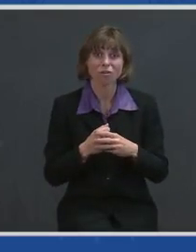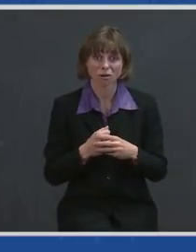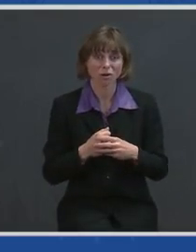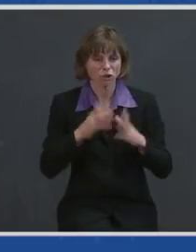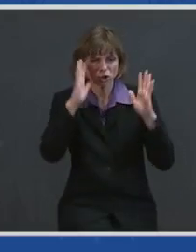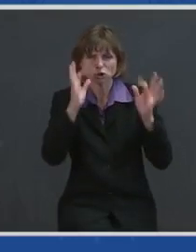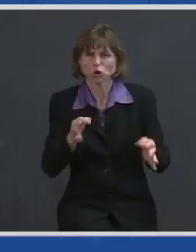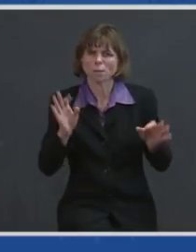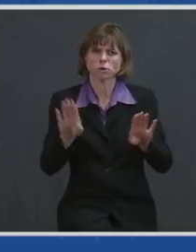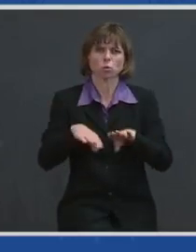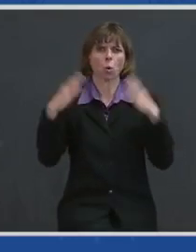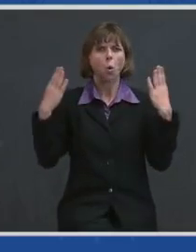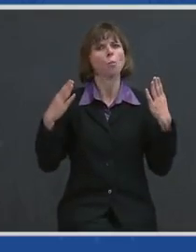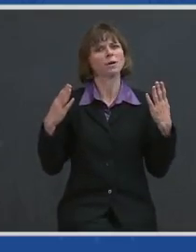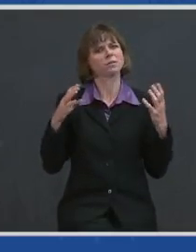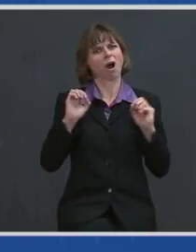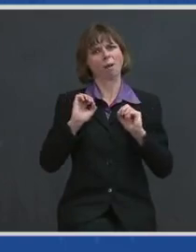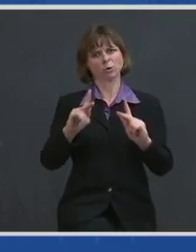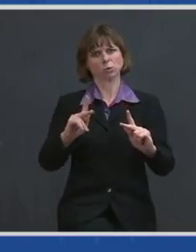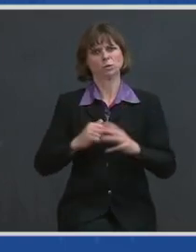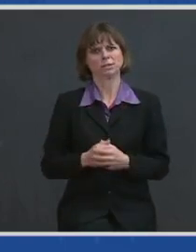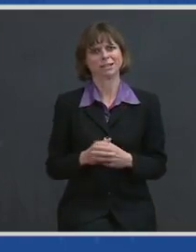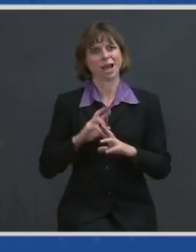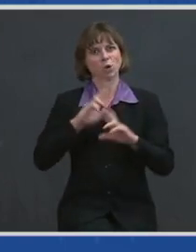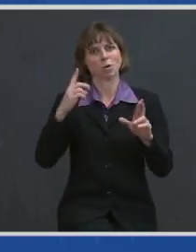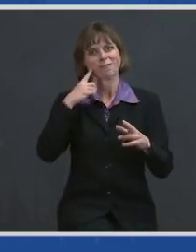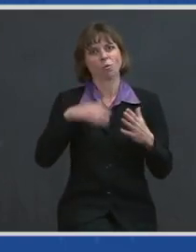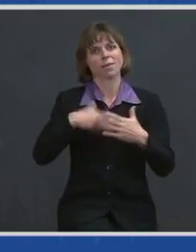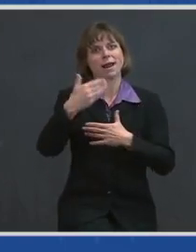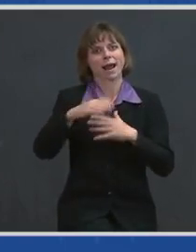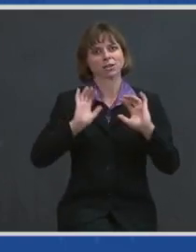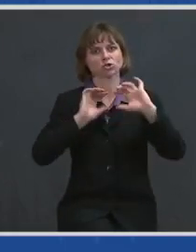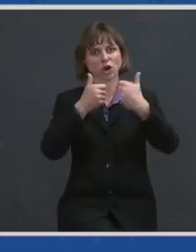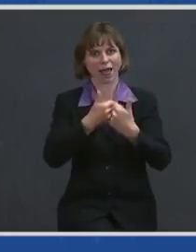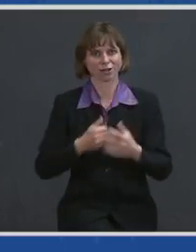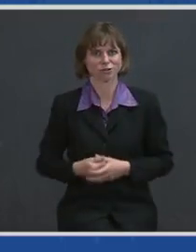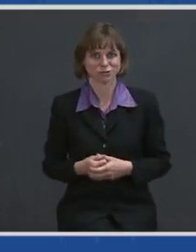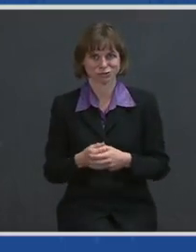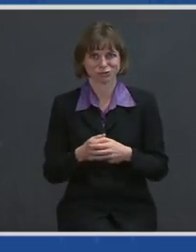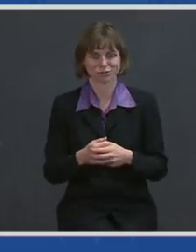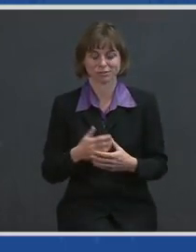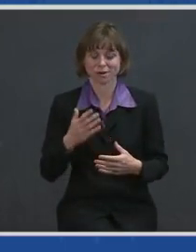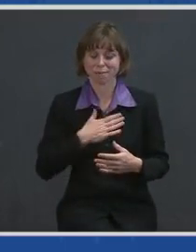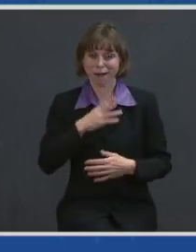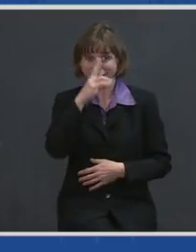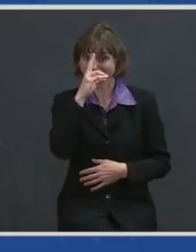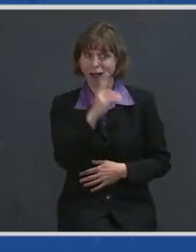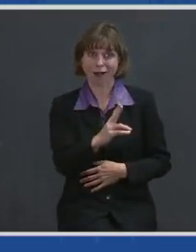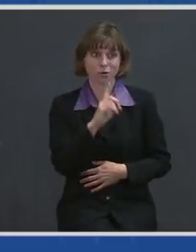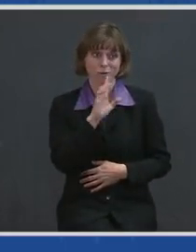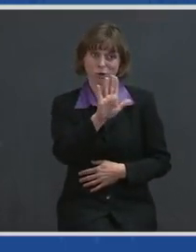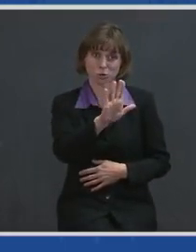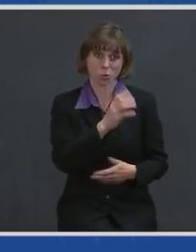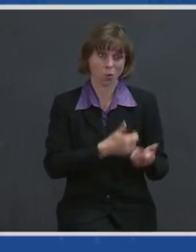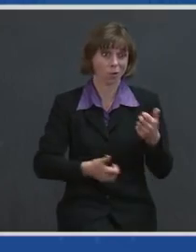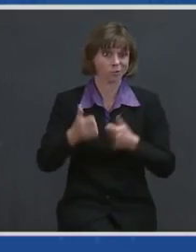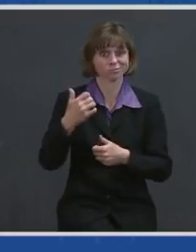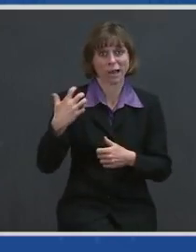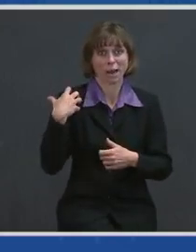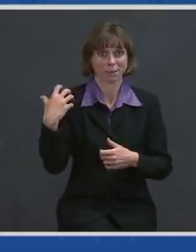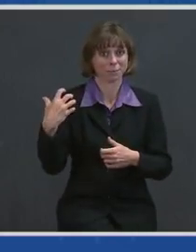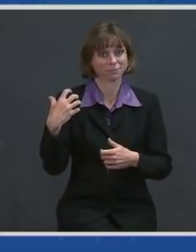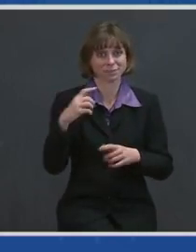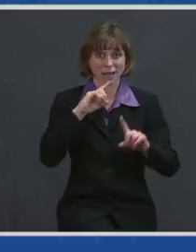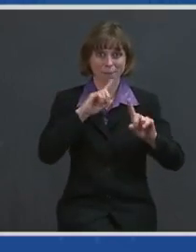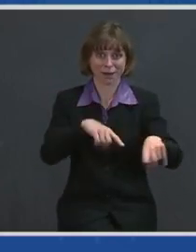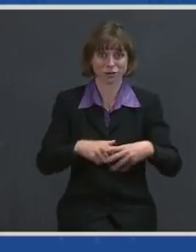opportunity and ready for the next challenge. It's my great honor to serve as your Commander-in-Chief. And I